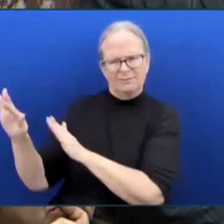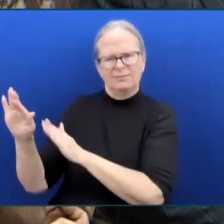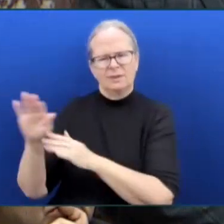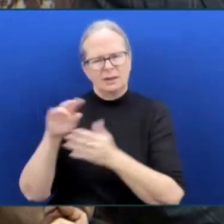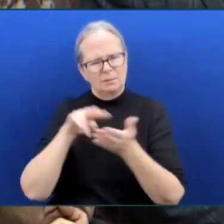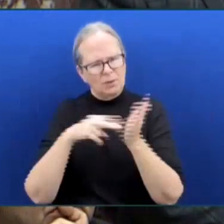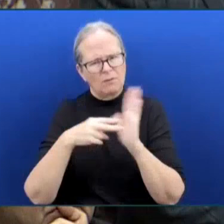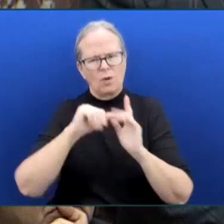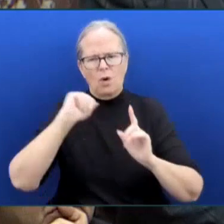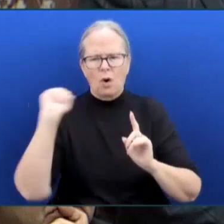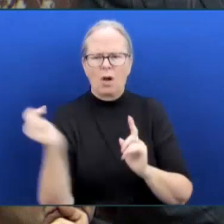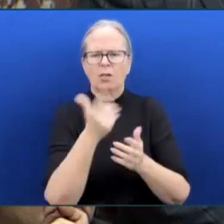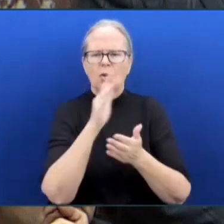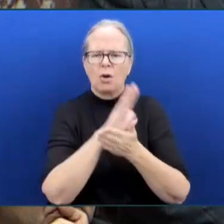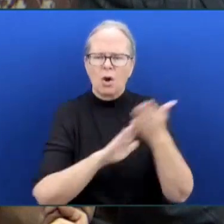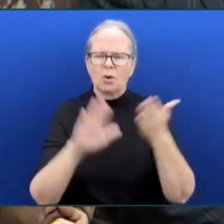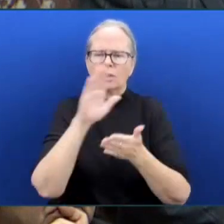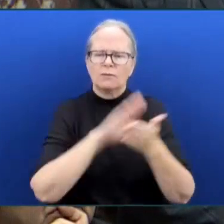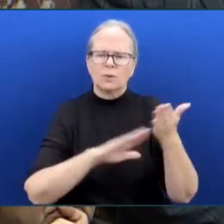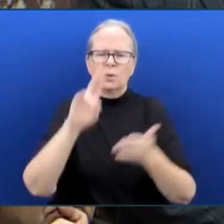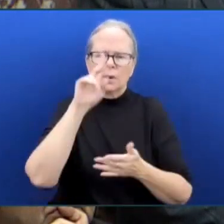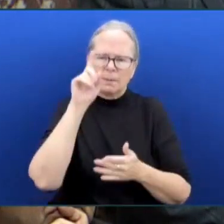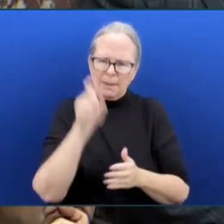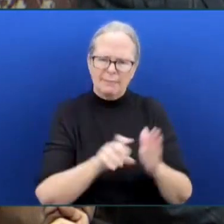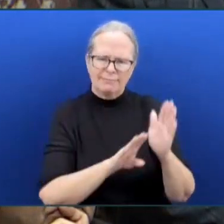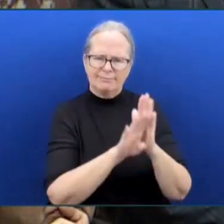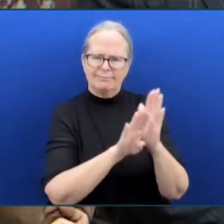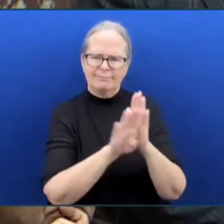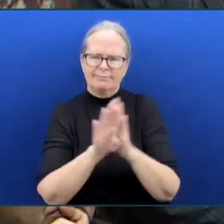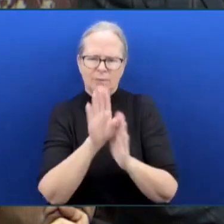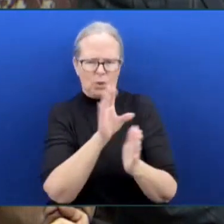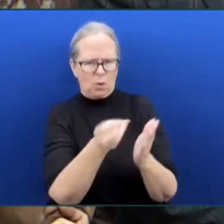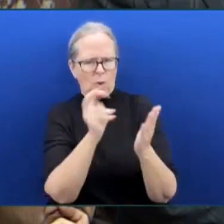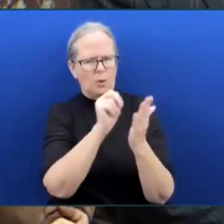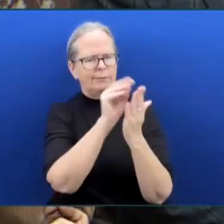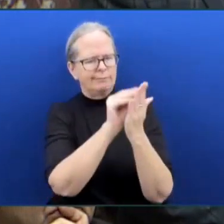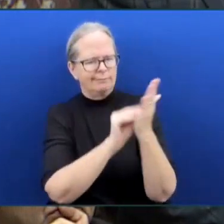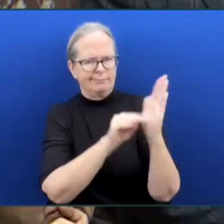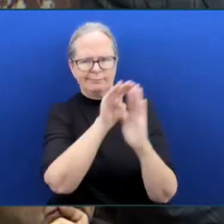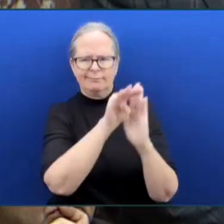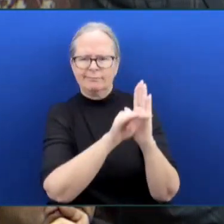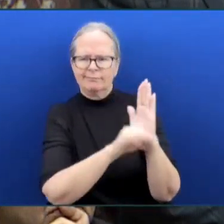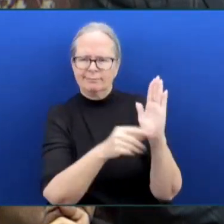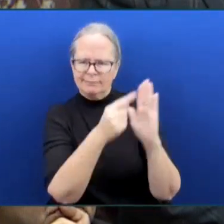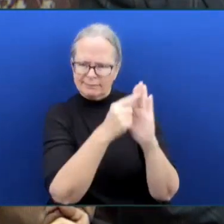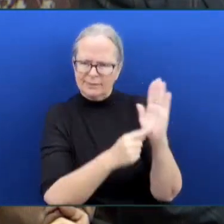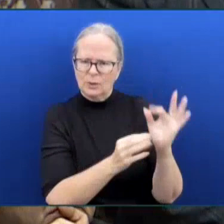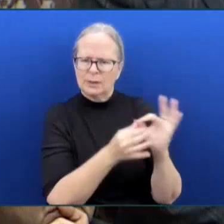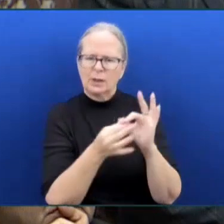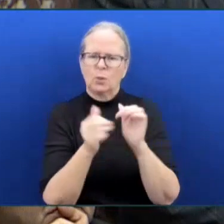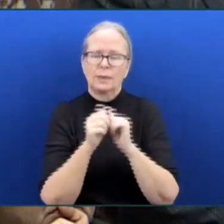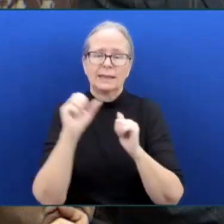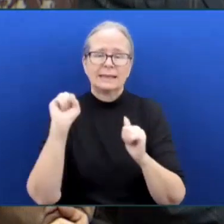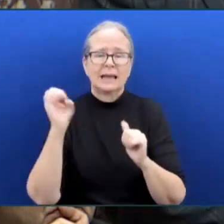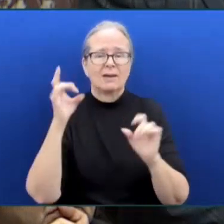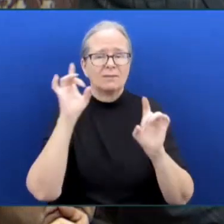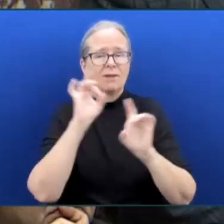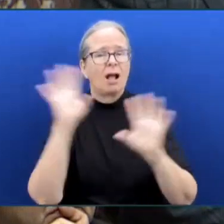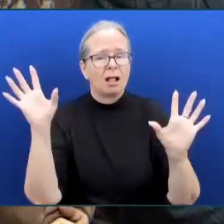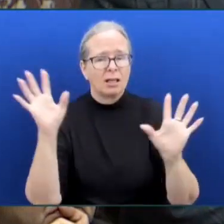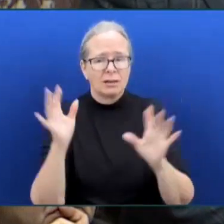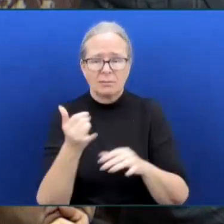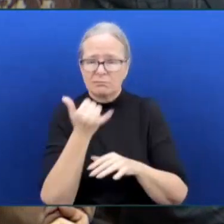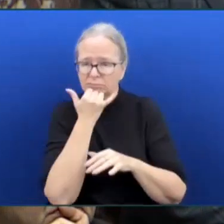standalone sexual misconduct and violence policy before May 2017. However, the